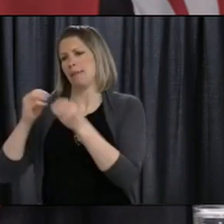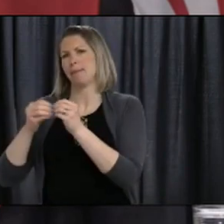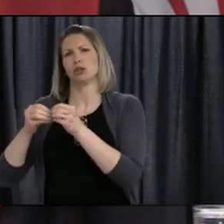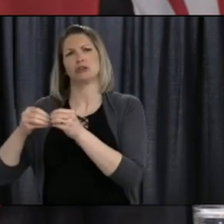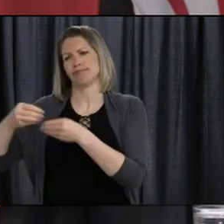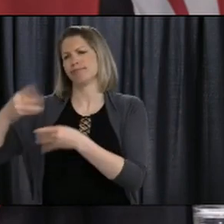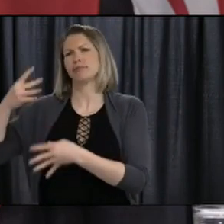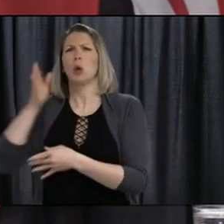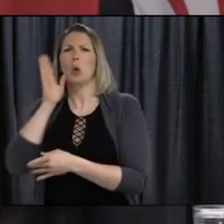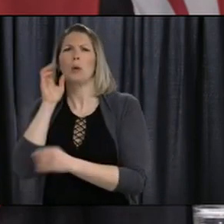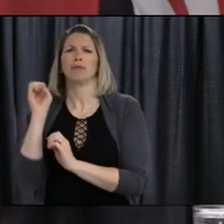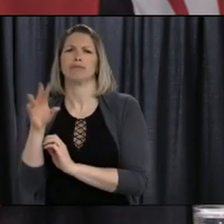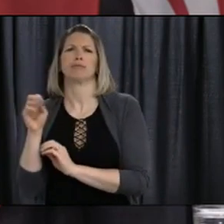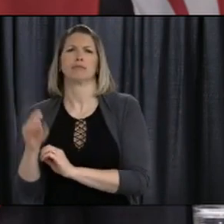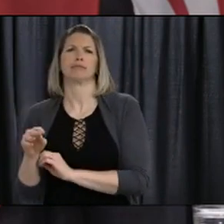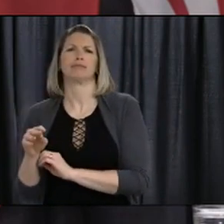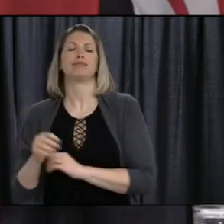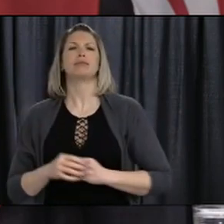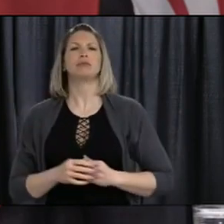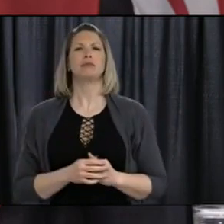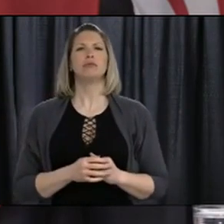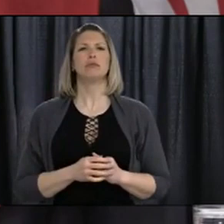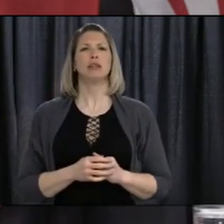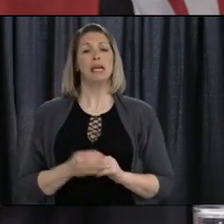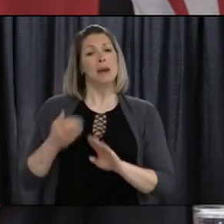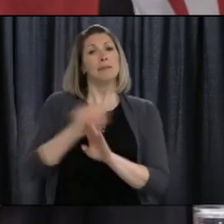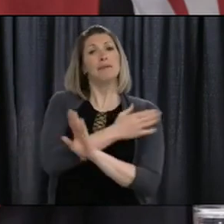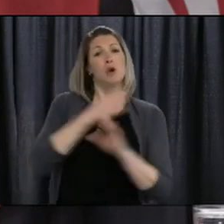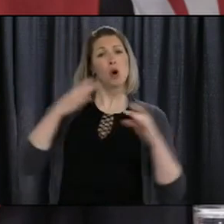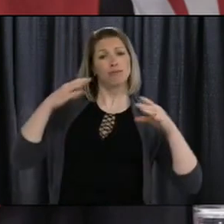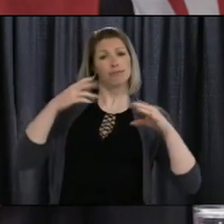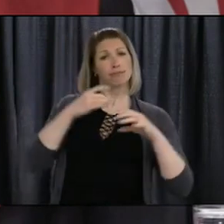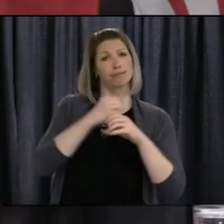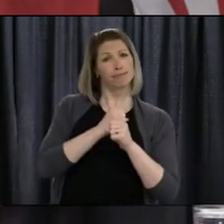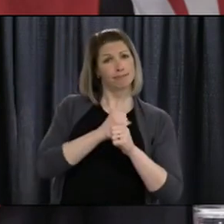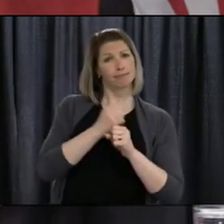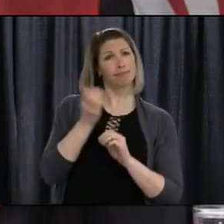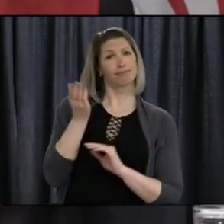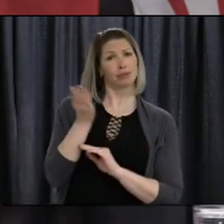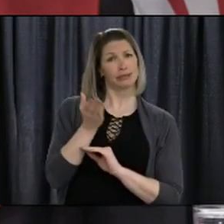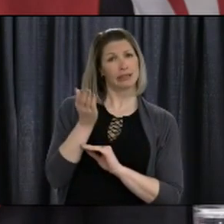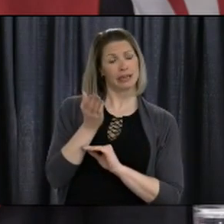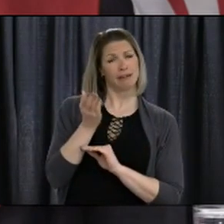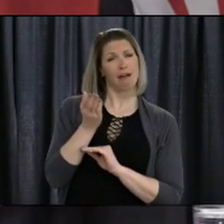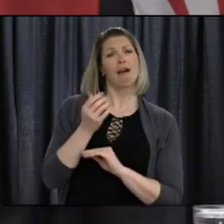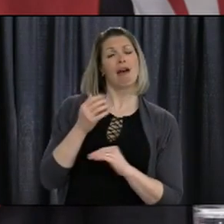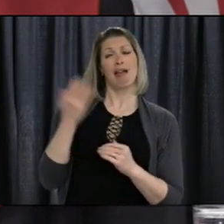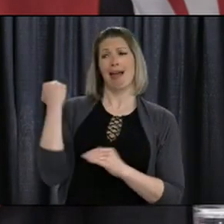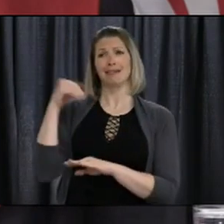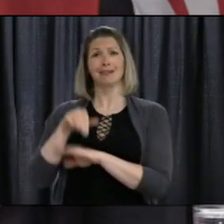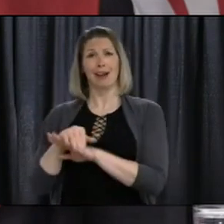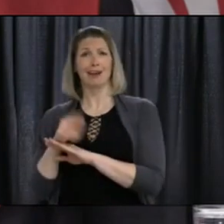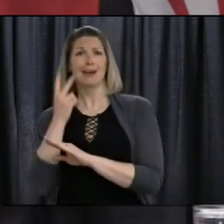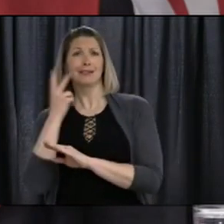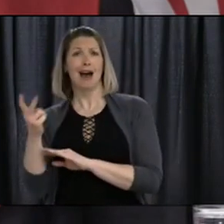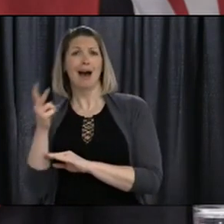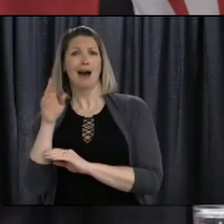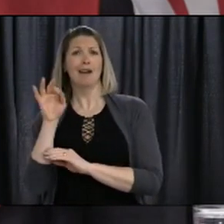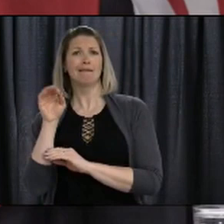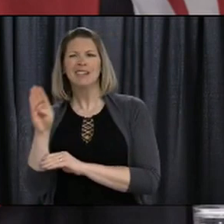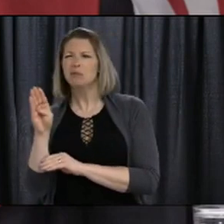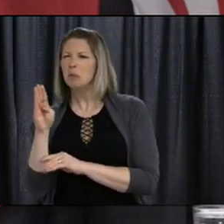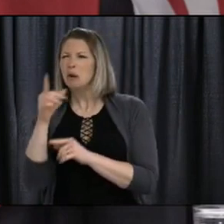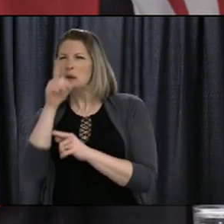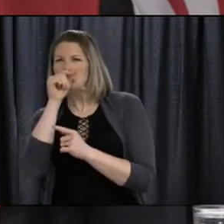night, I saw many videos and posts over social media about grandparents and grandchildren reuniting.